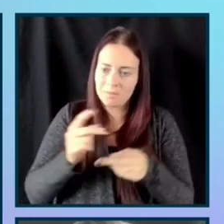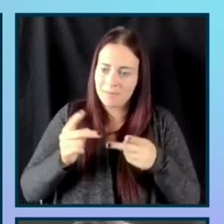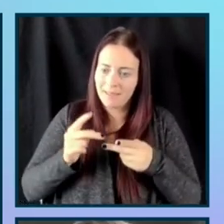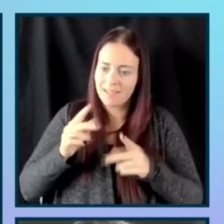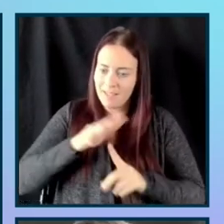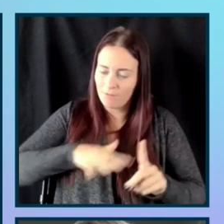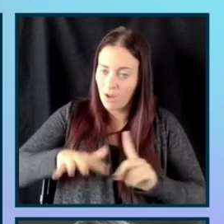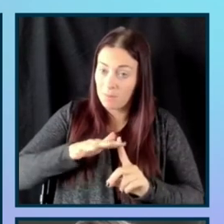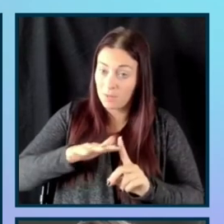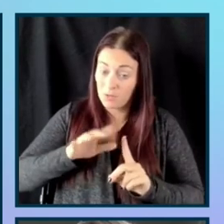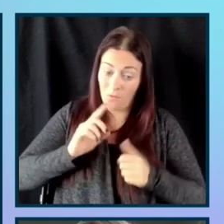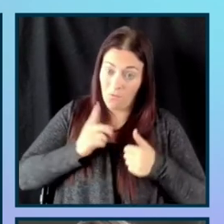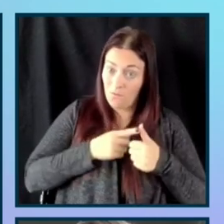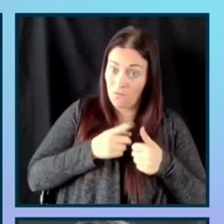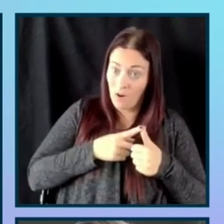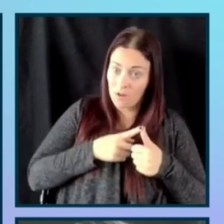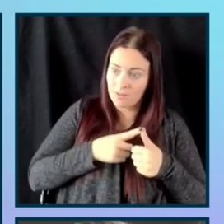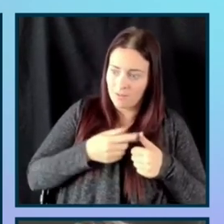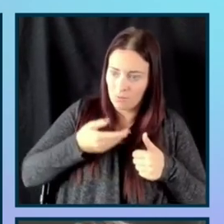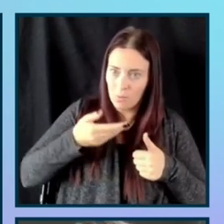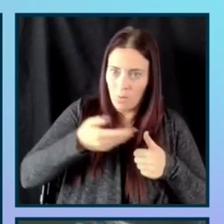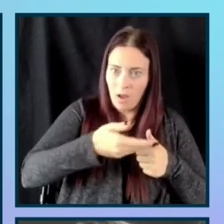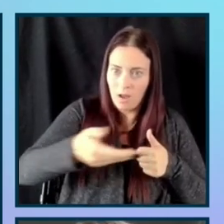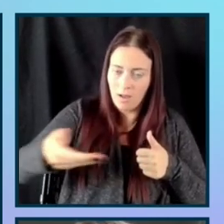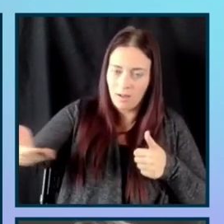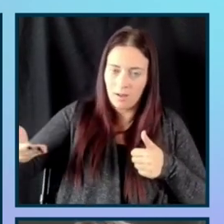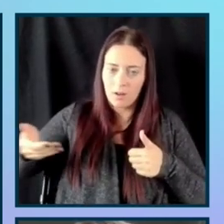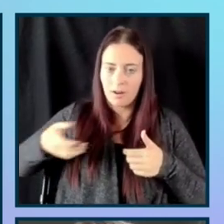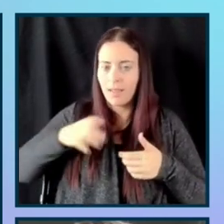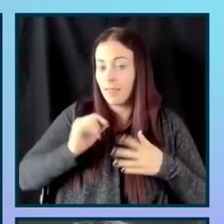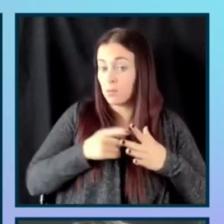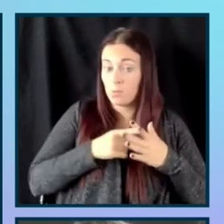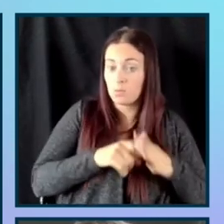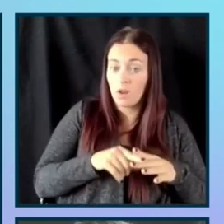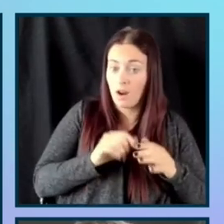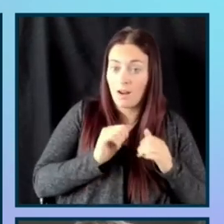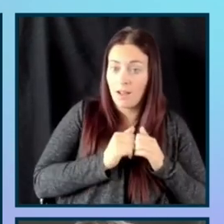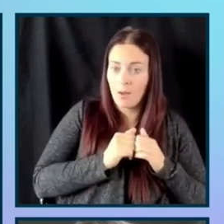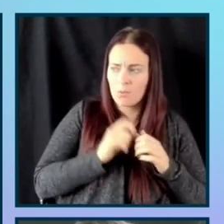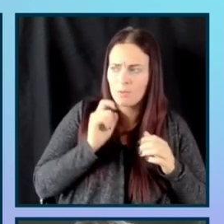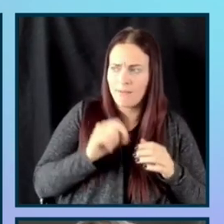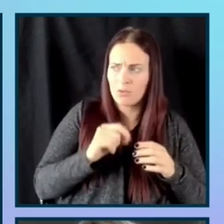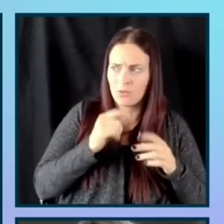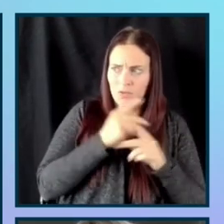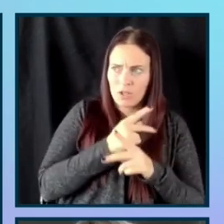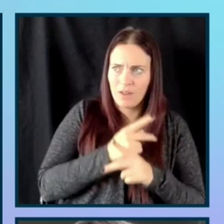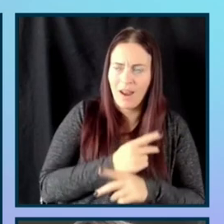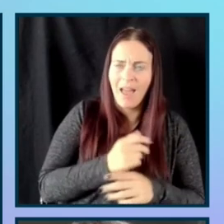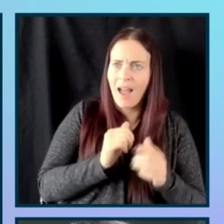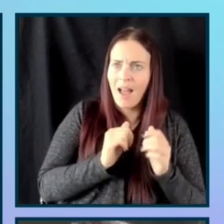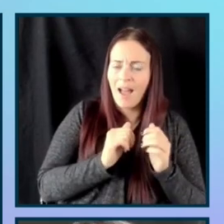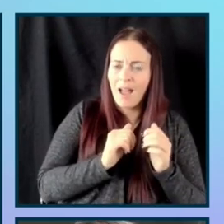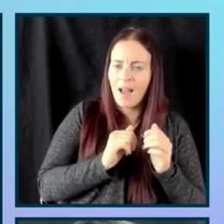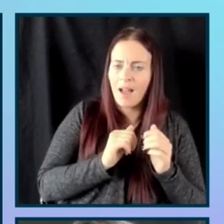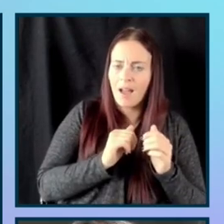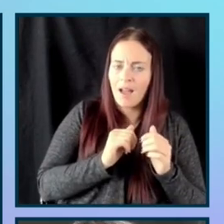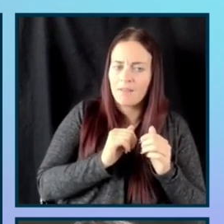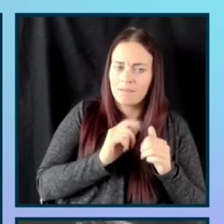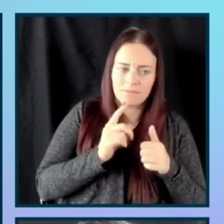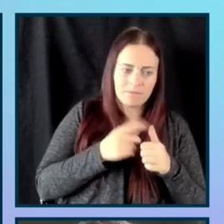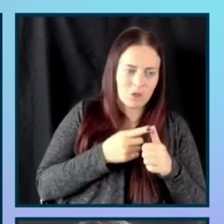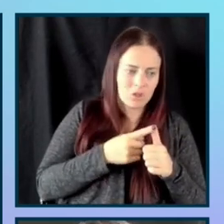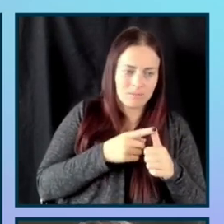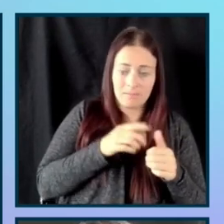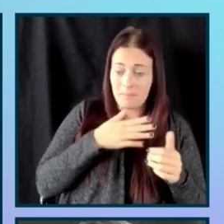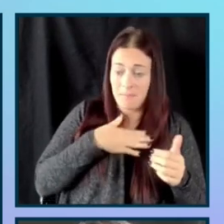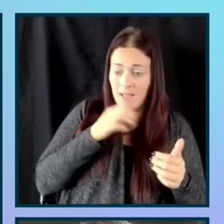it more inclusive. Um, the beginning of that is of course, looking at like what you use as an enterprise, like looking at your enterprise software